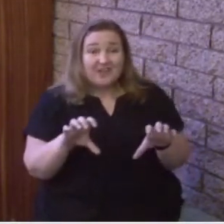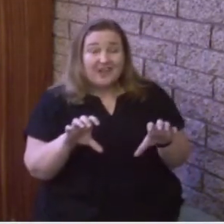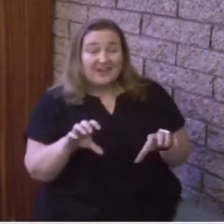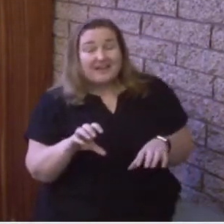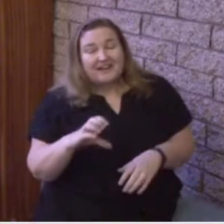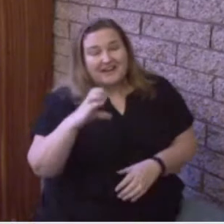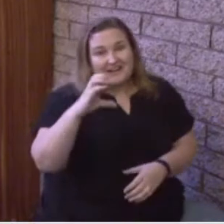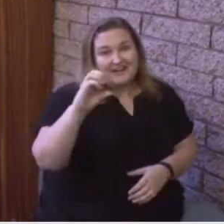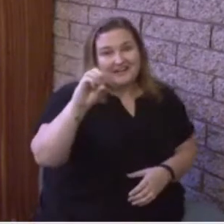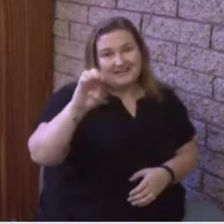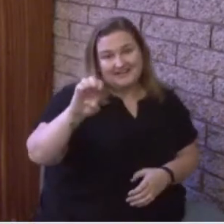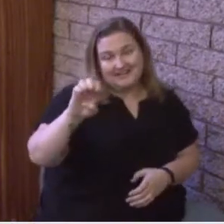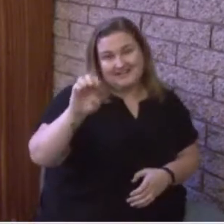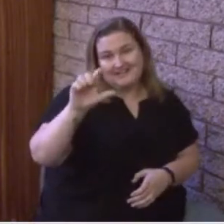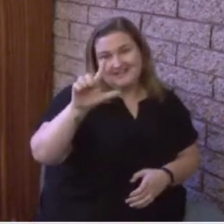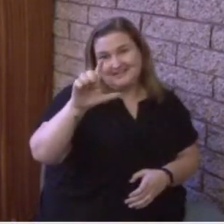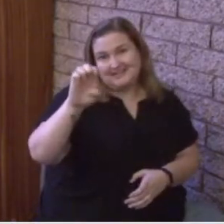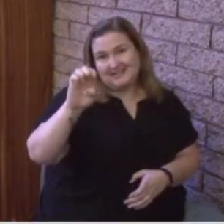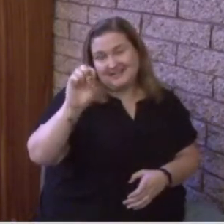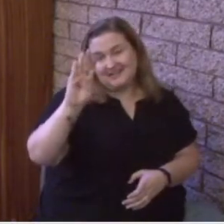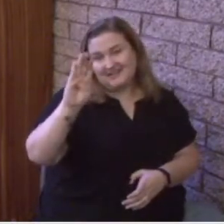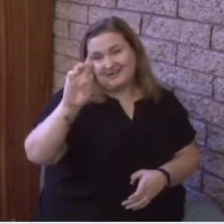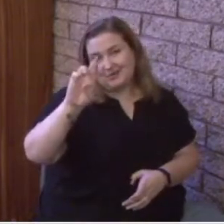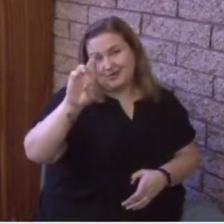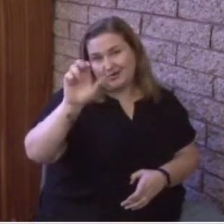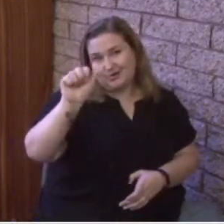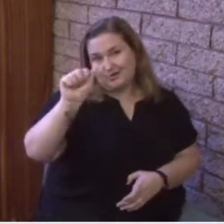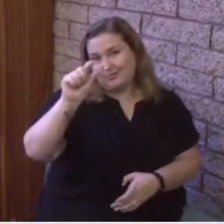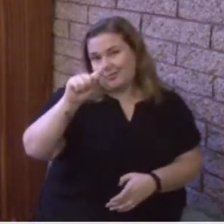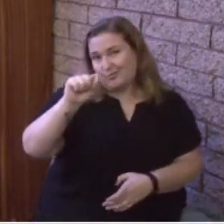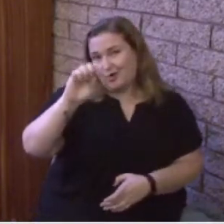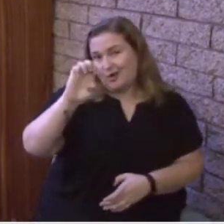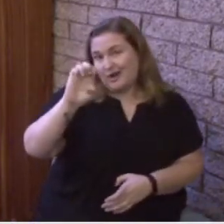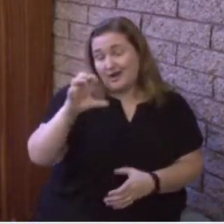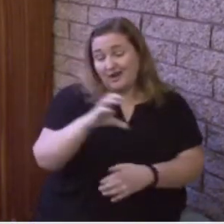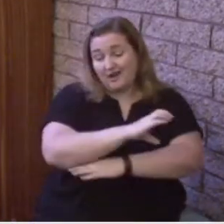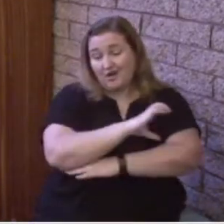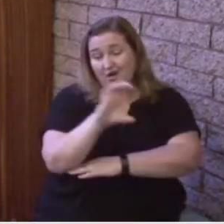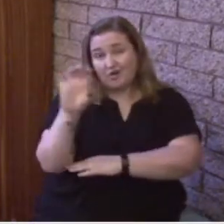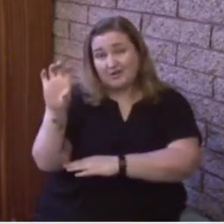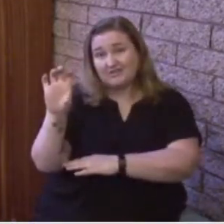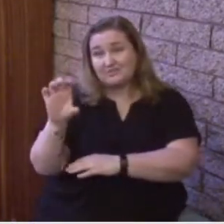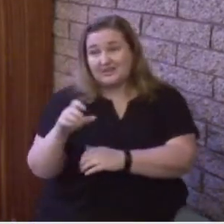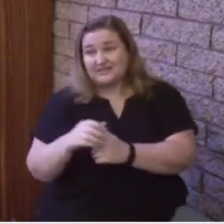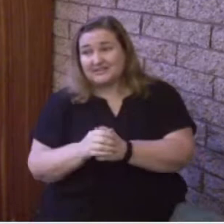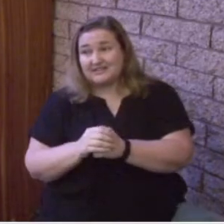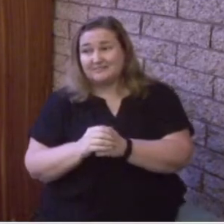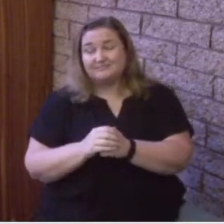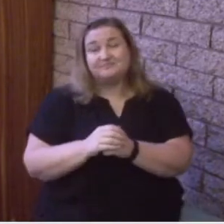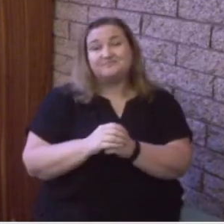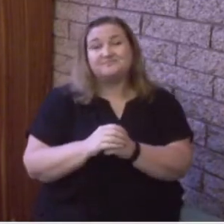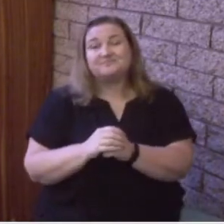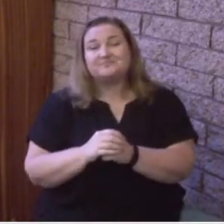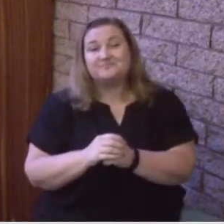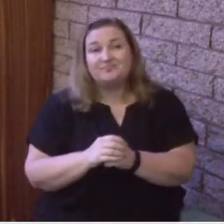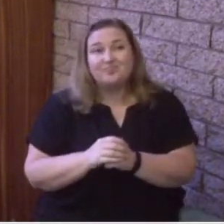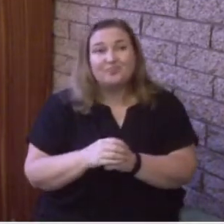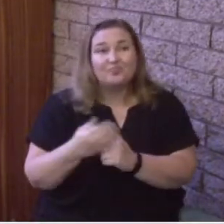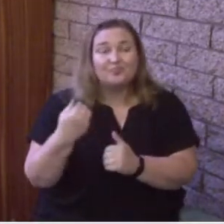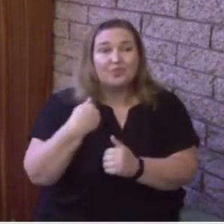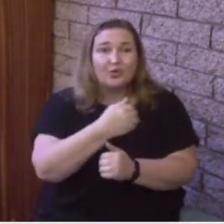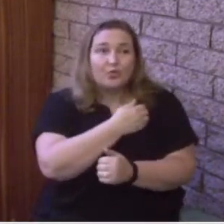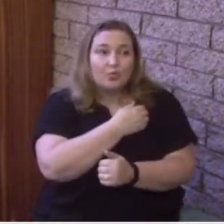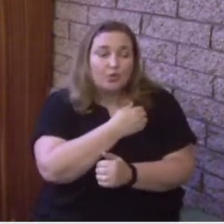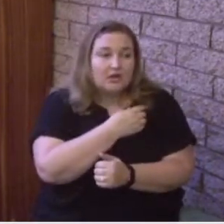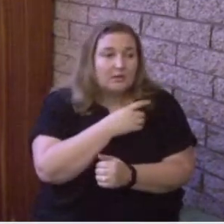Jesus Christ. Over the past several weeks, we've been continuing to spend on the concept